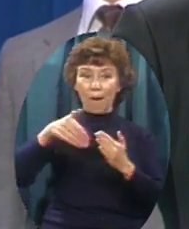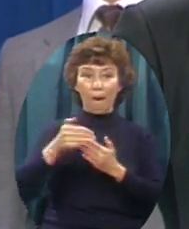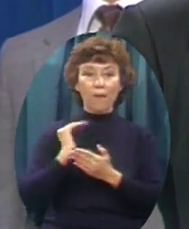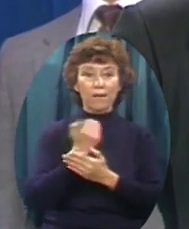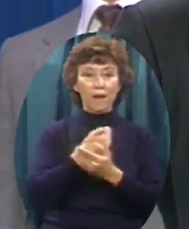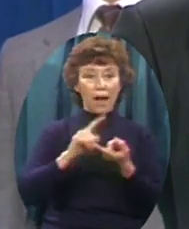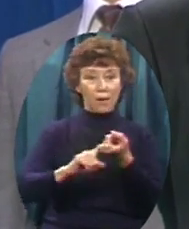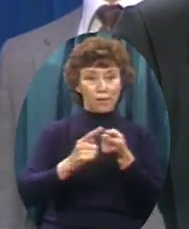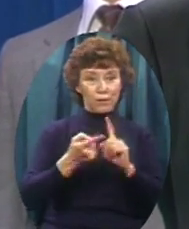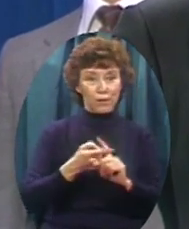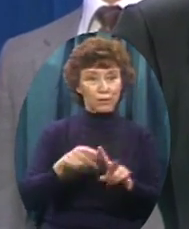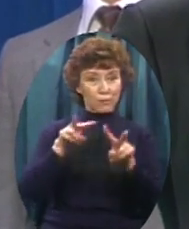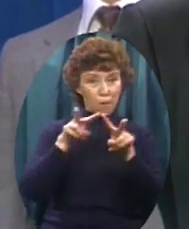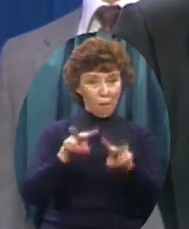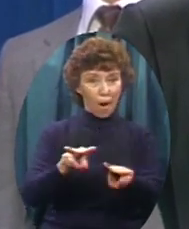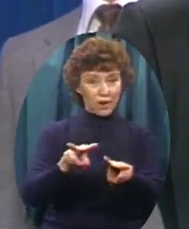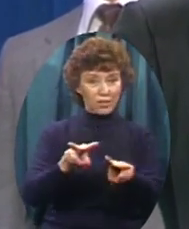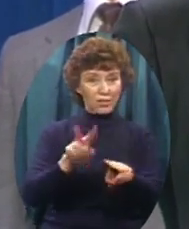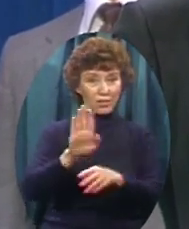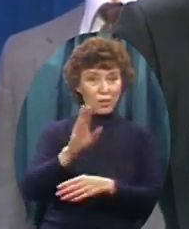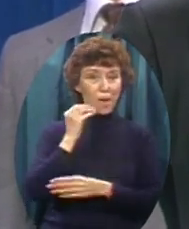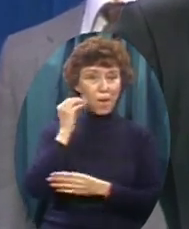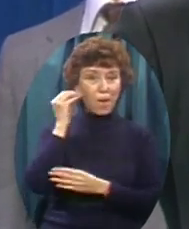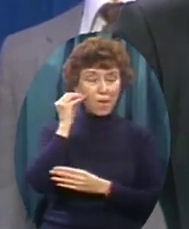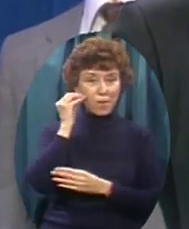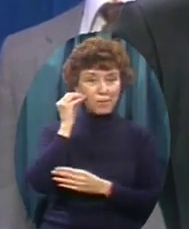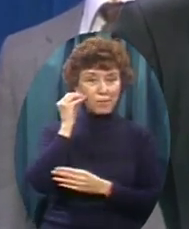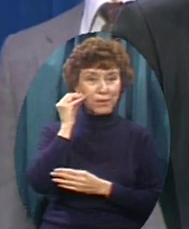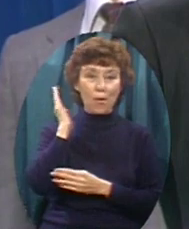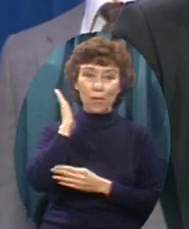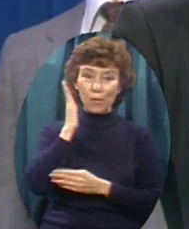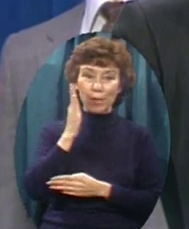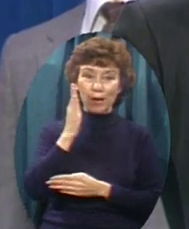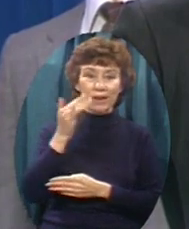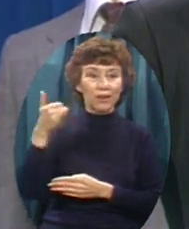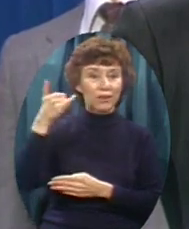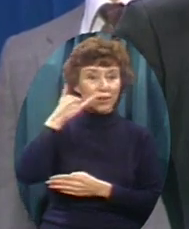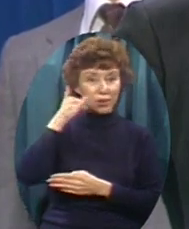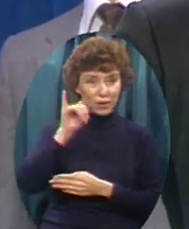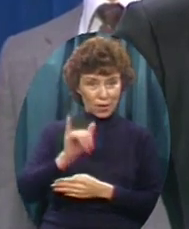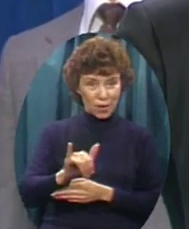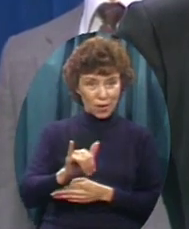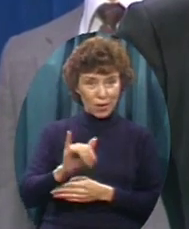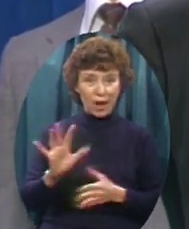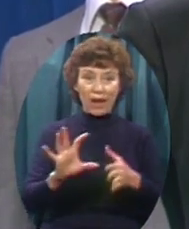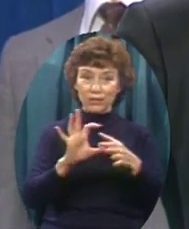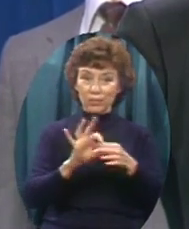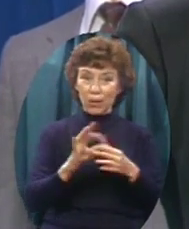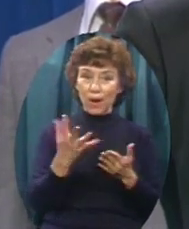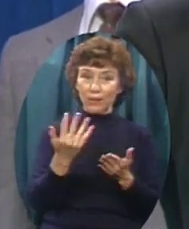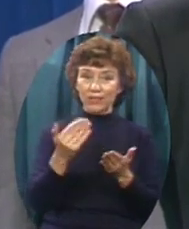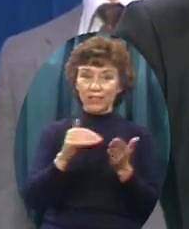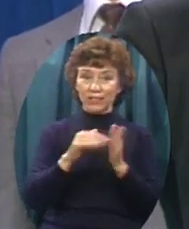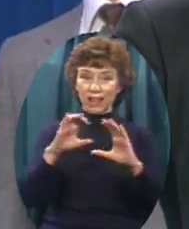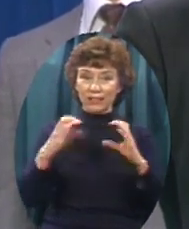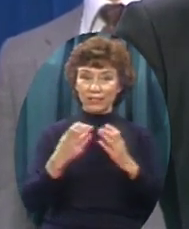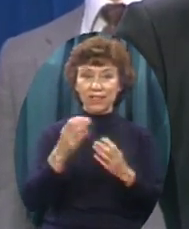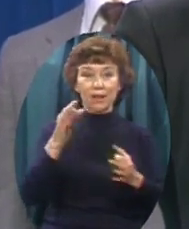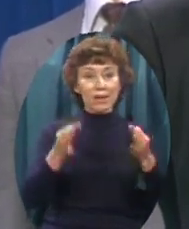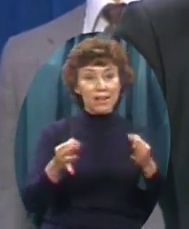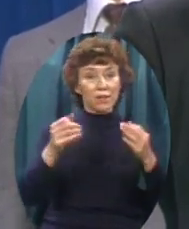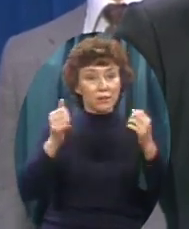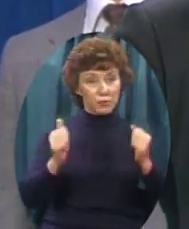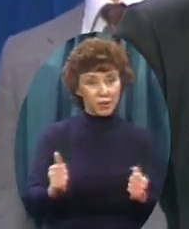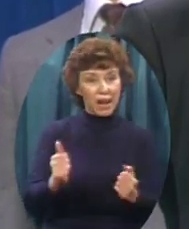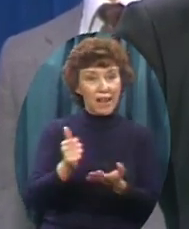watching at home by television will dial a toll-free number. Remember, if you haven't joined 15,000 Club already, pledge your